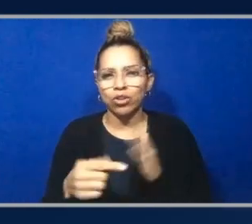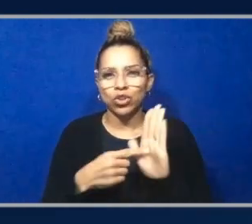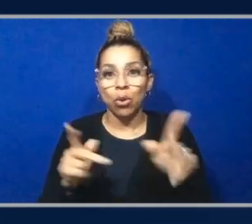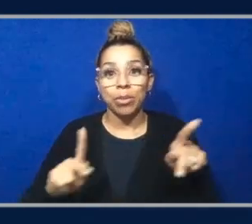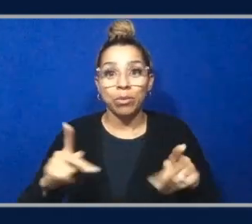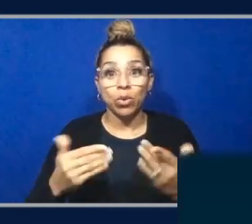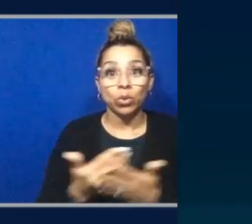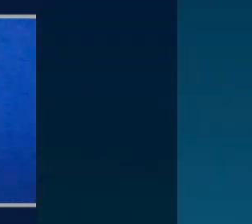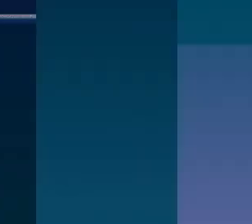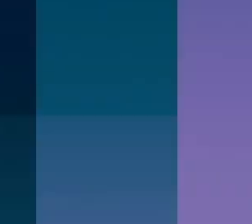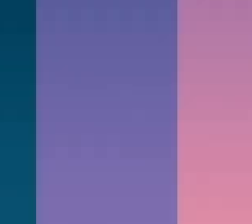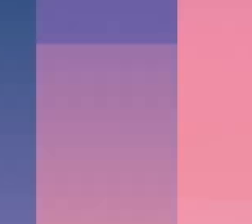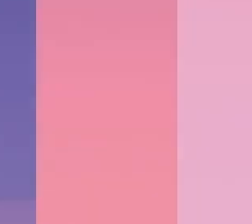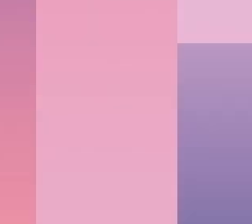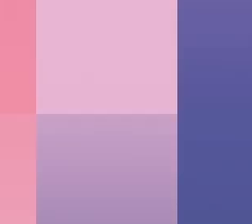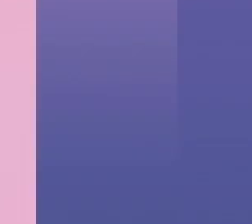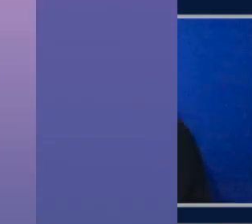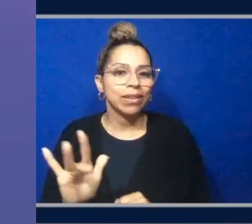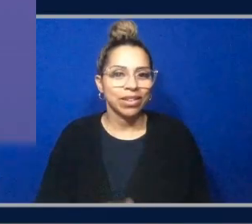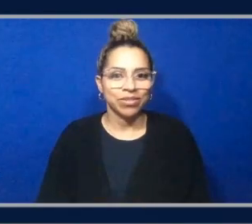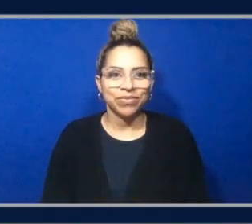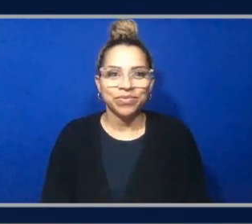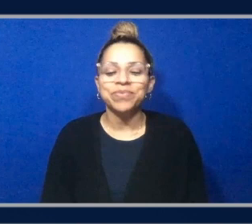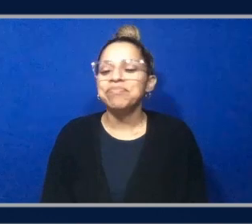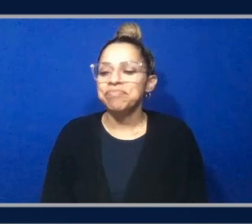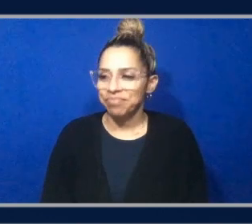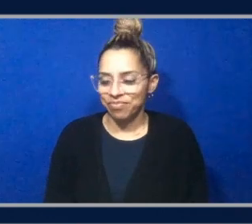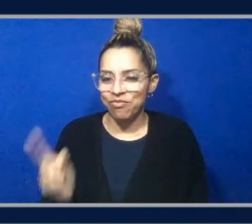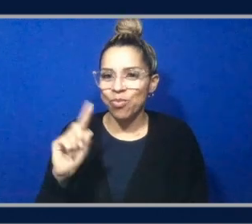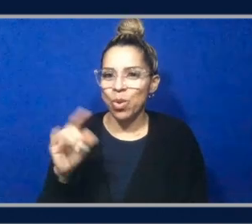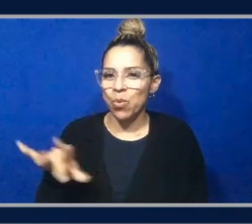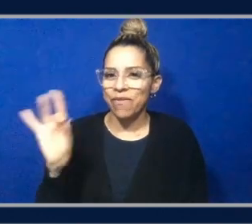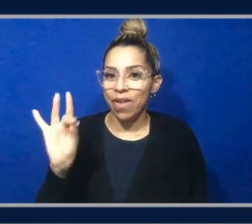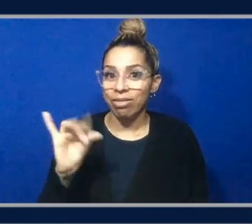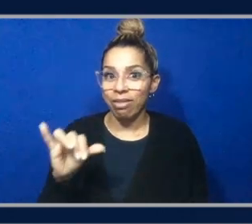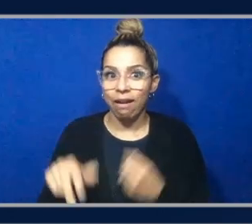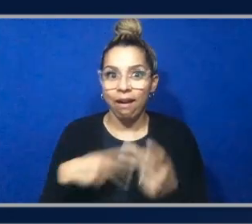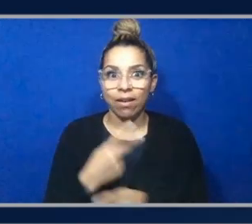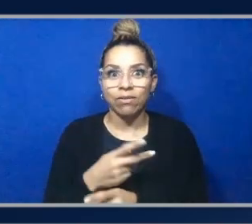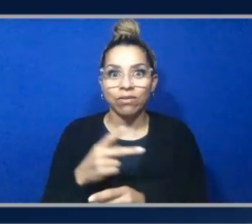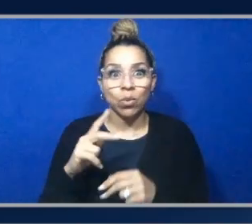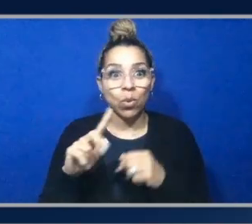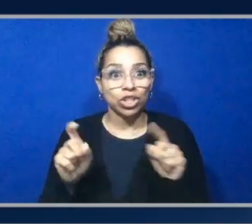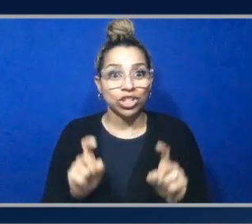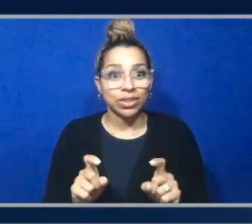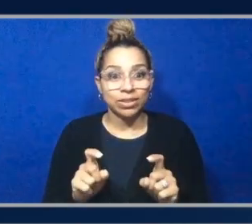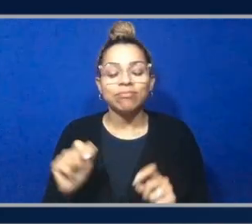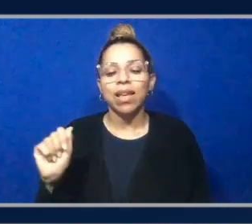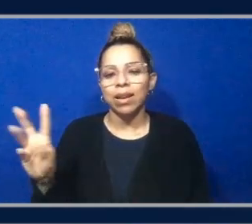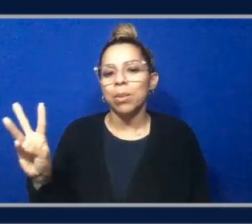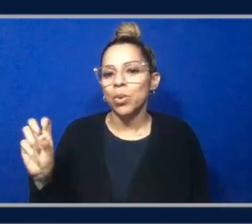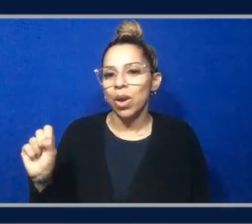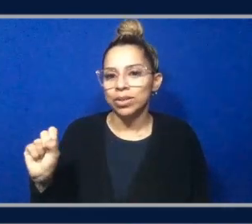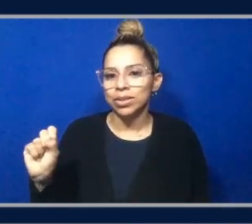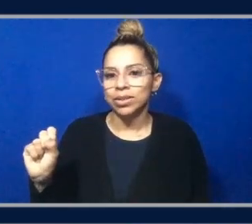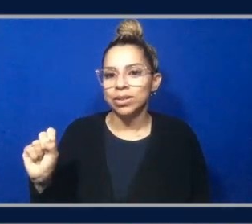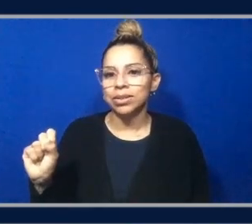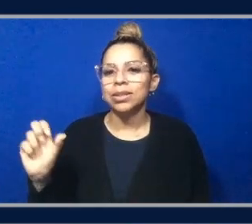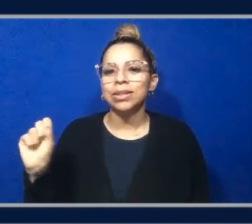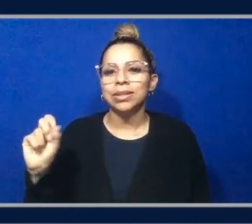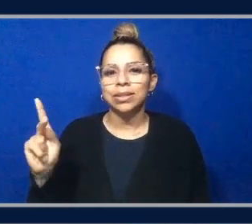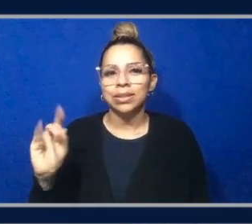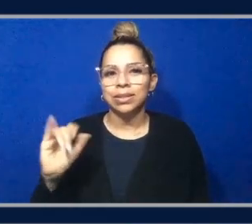lucky. Exactly. If you can get lucky. So where can we find these questions? We'll find these questions in the AWS Skill Builder.